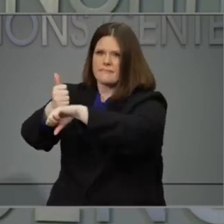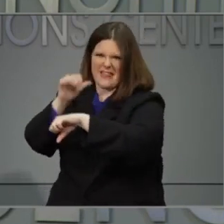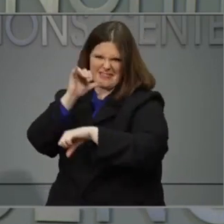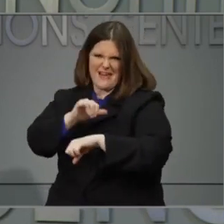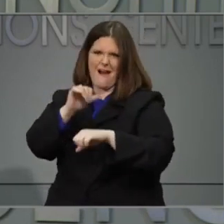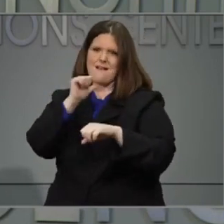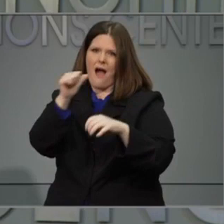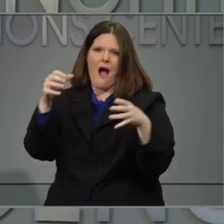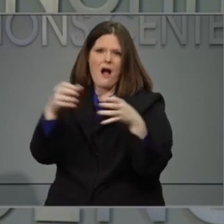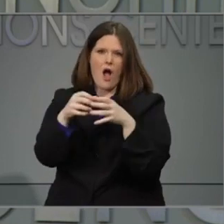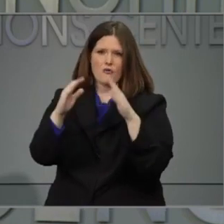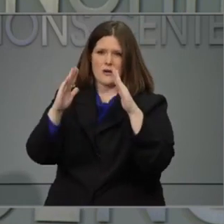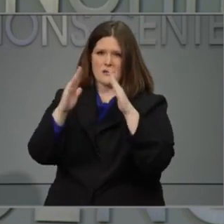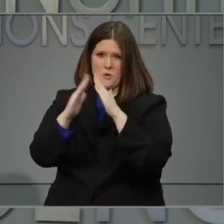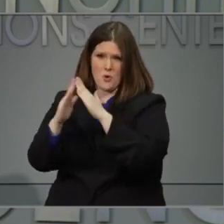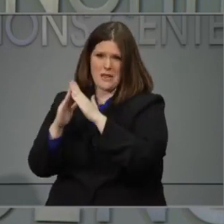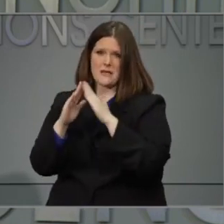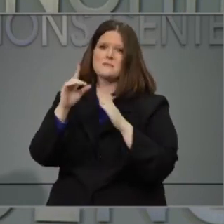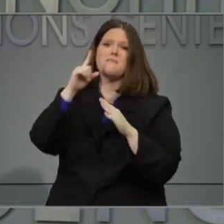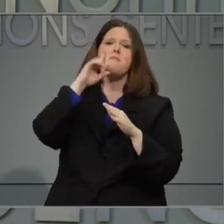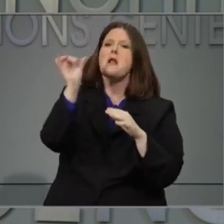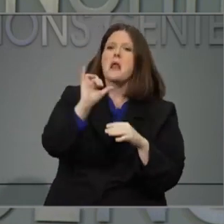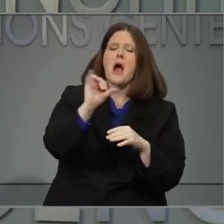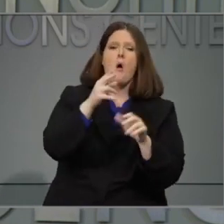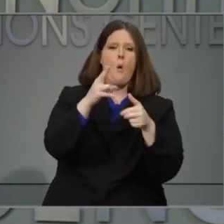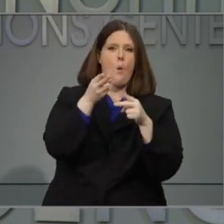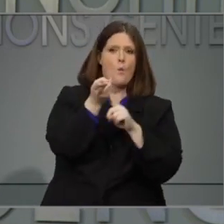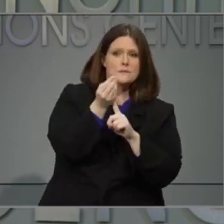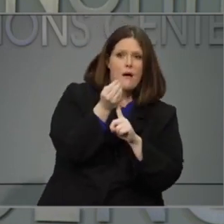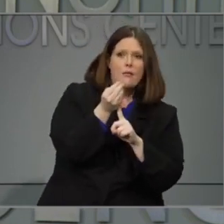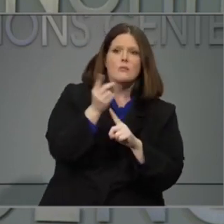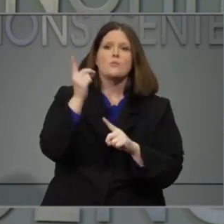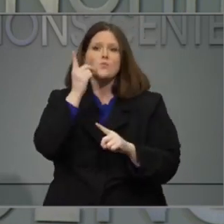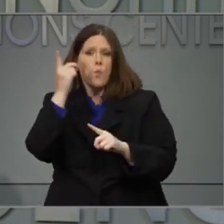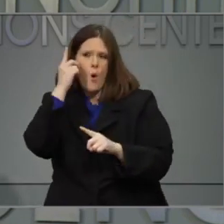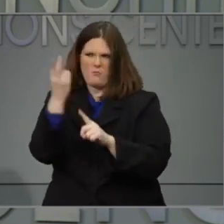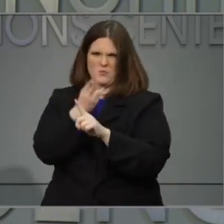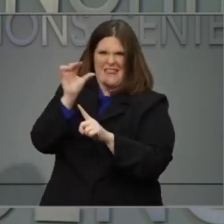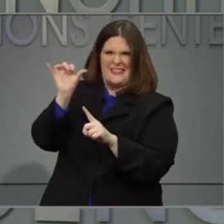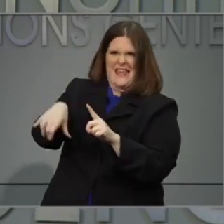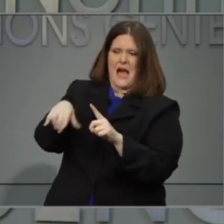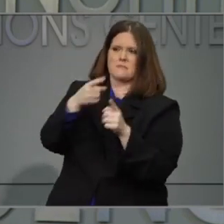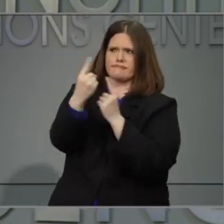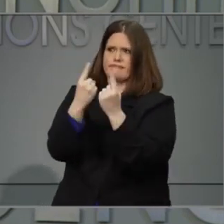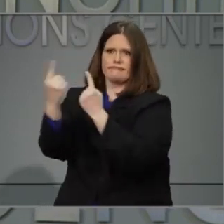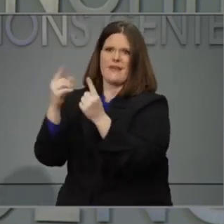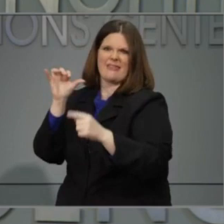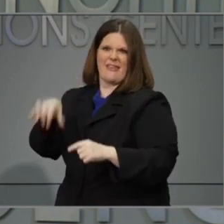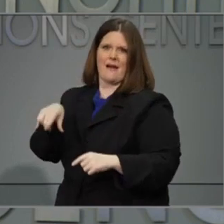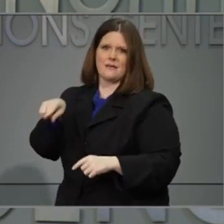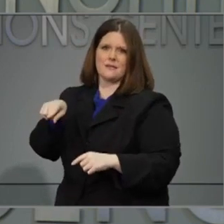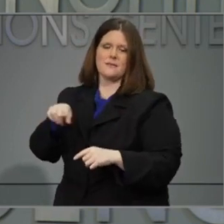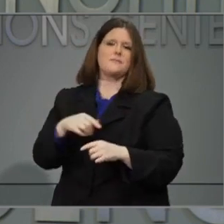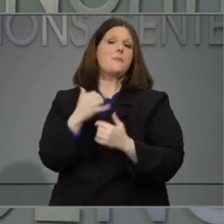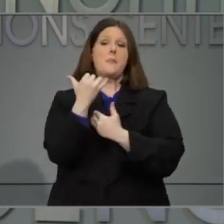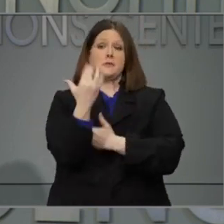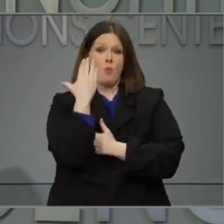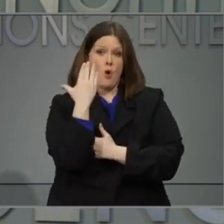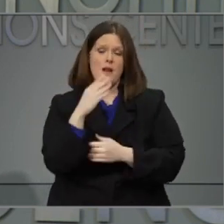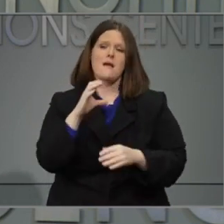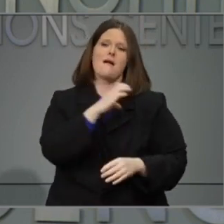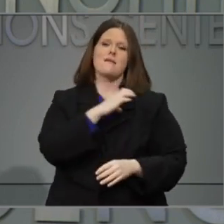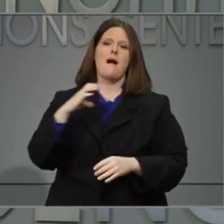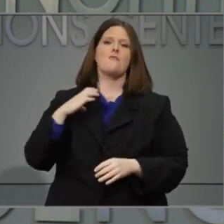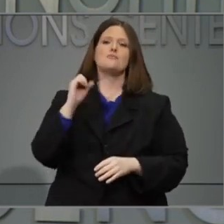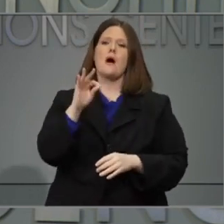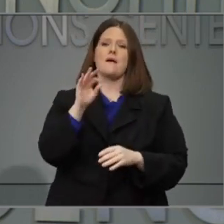places like hotels and dormitories. This morning, the Council of State approved a lease for the use of the former